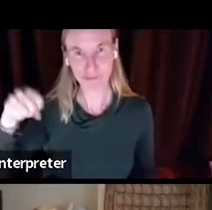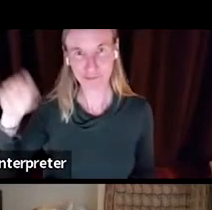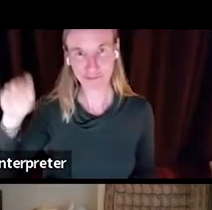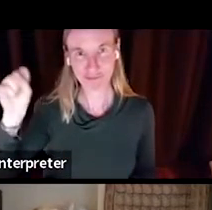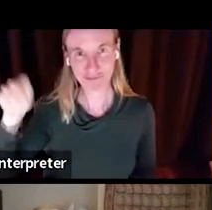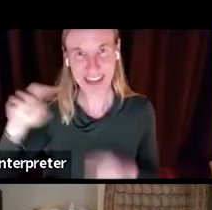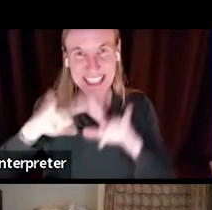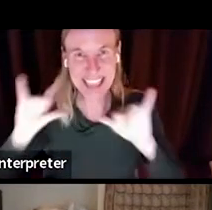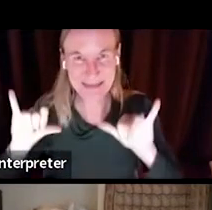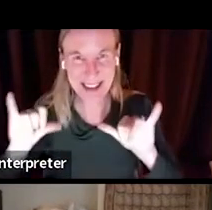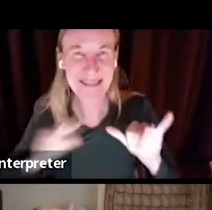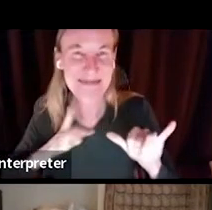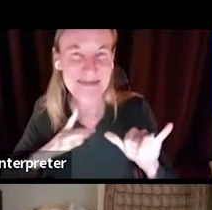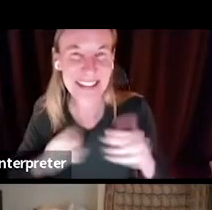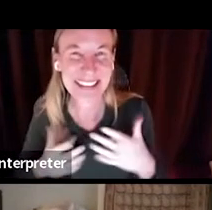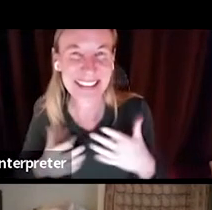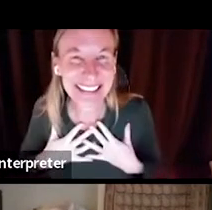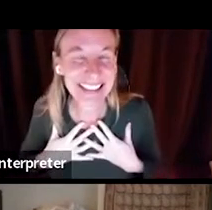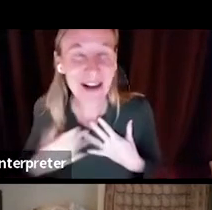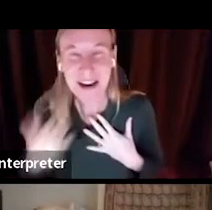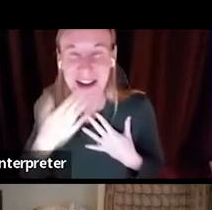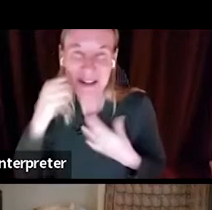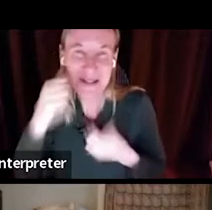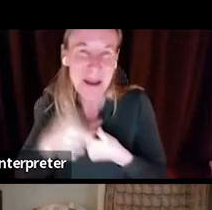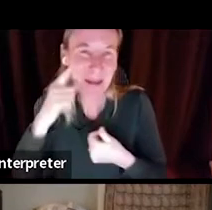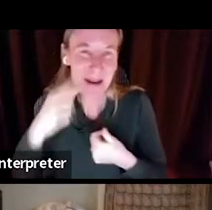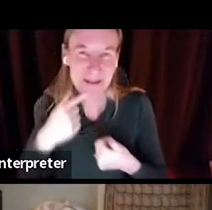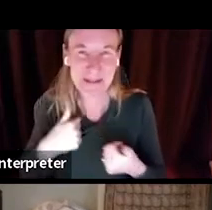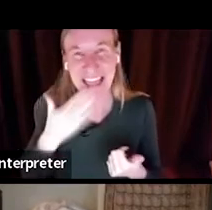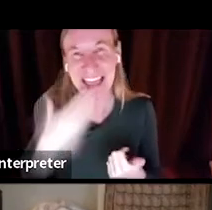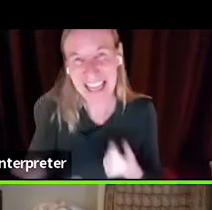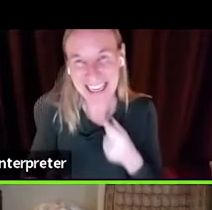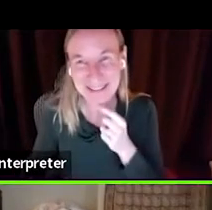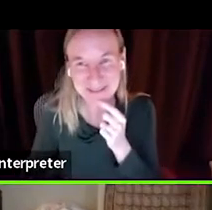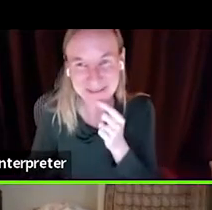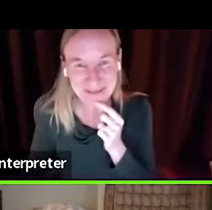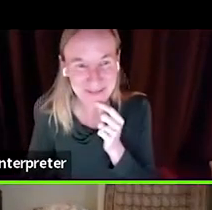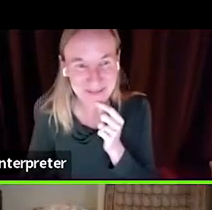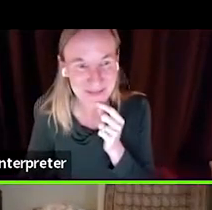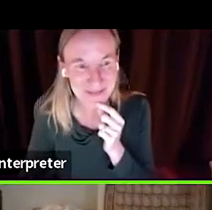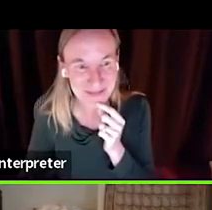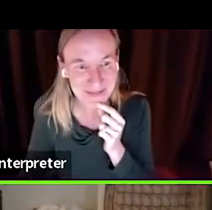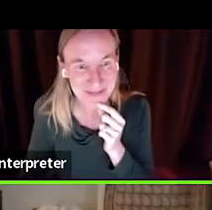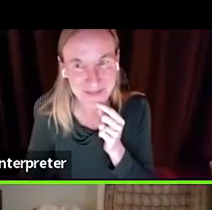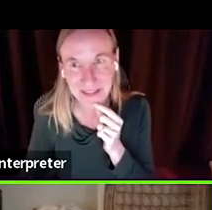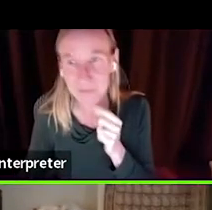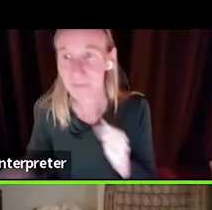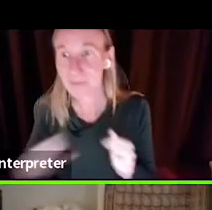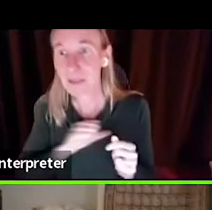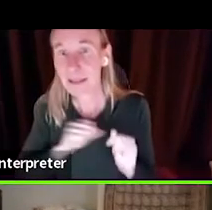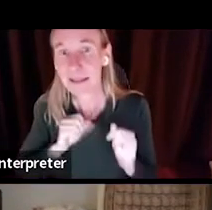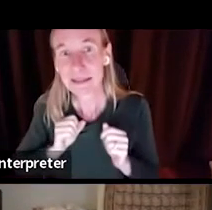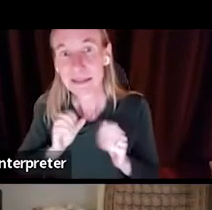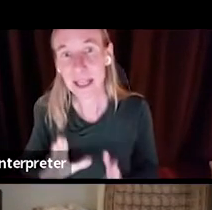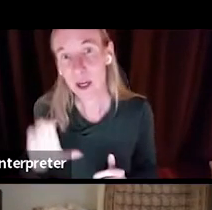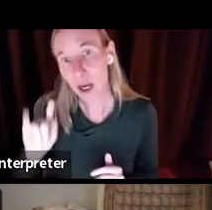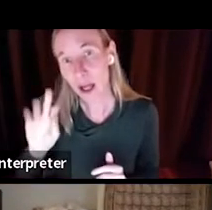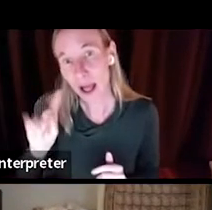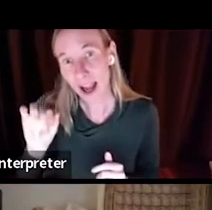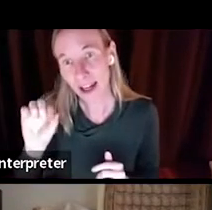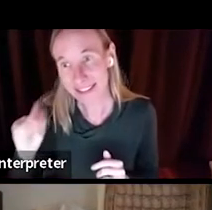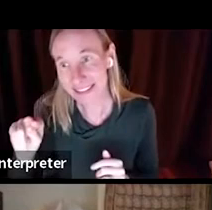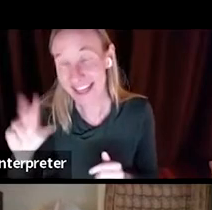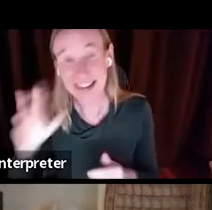yes. And it's just one of those memories I have. Thank you. Thank you, Senator Clarkson. Yeah, was,